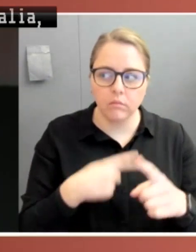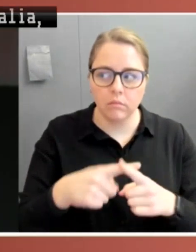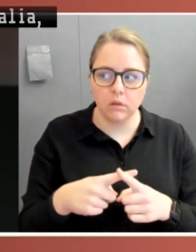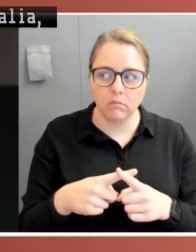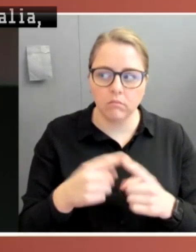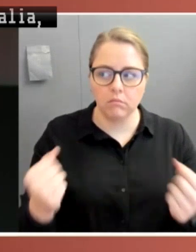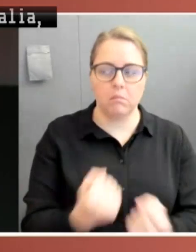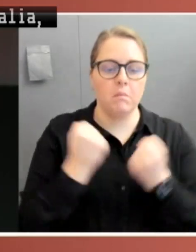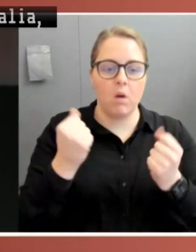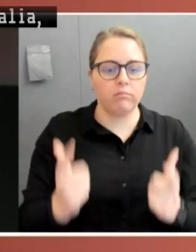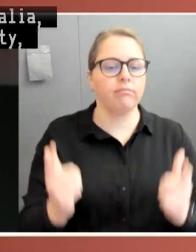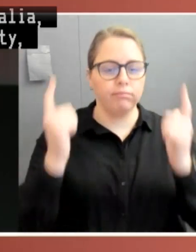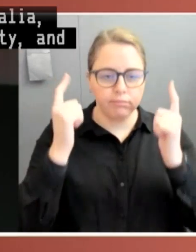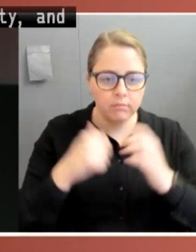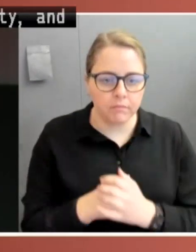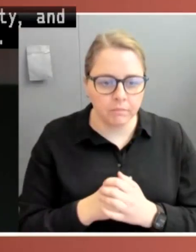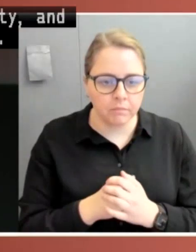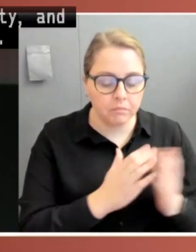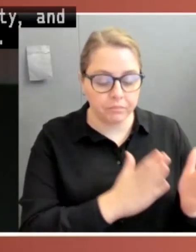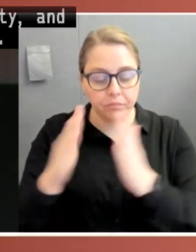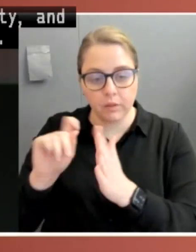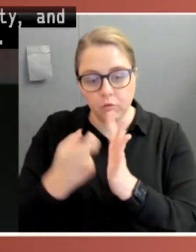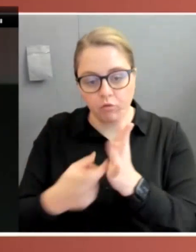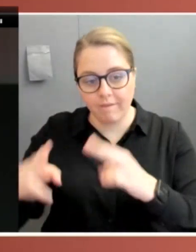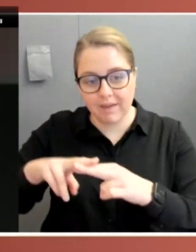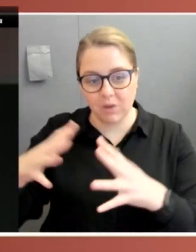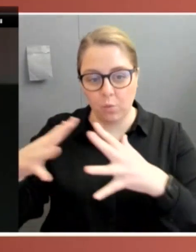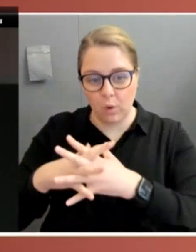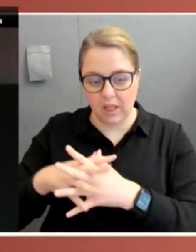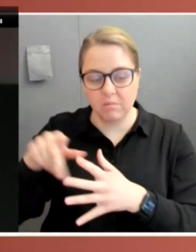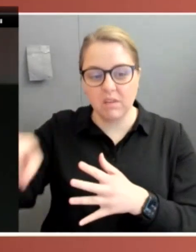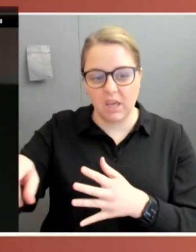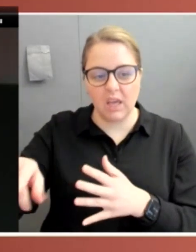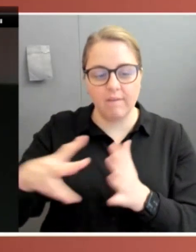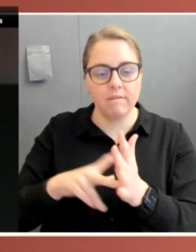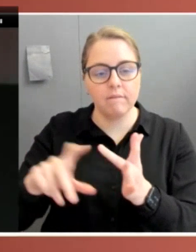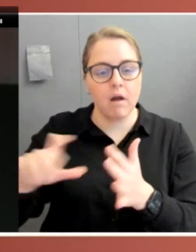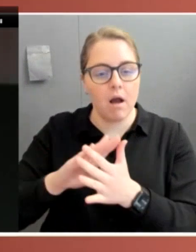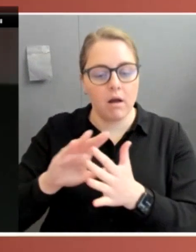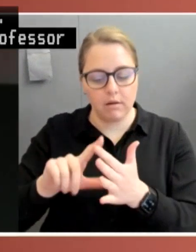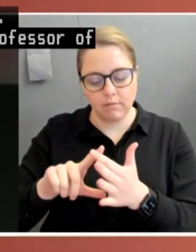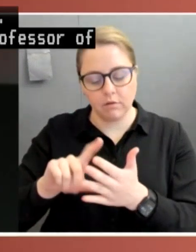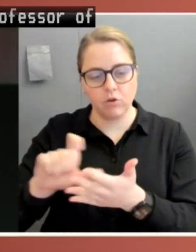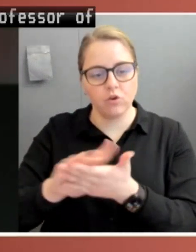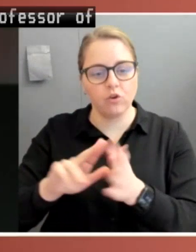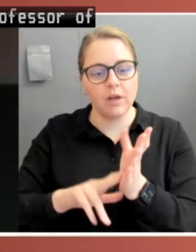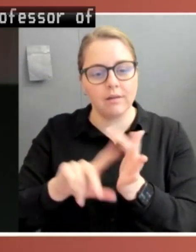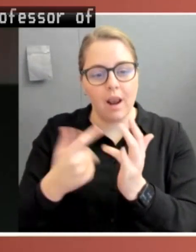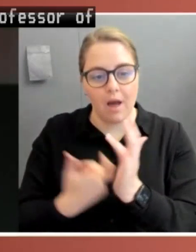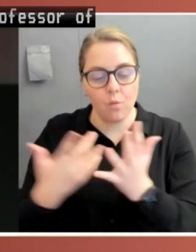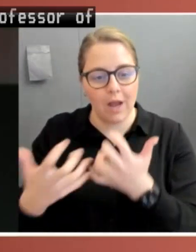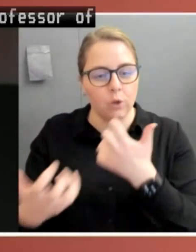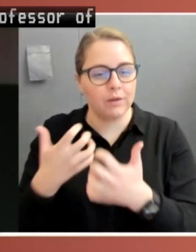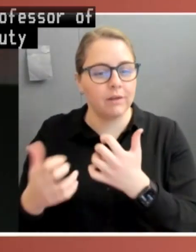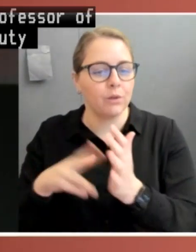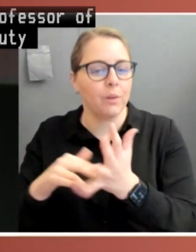Professor Williams is a Professor of Constitutional Law and Deputy Vice-Chancellor at the University of New South Wales. He